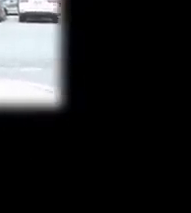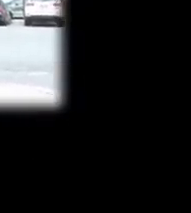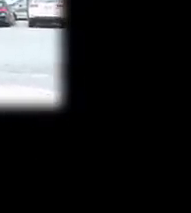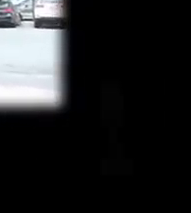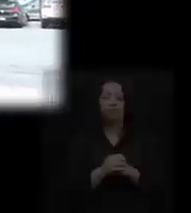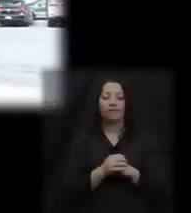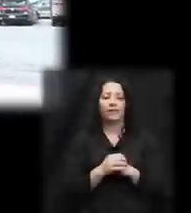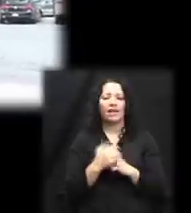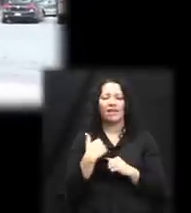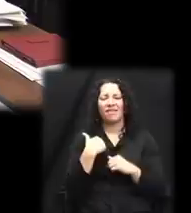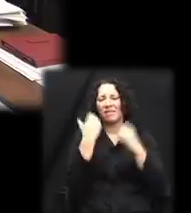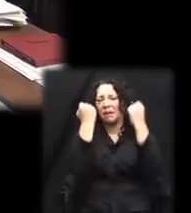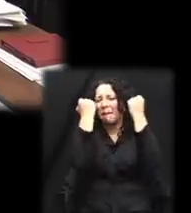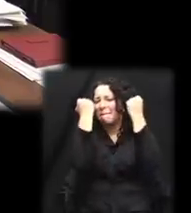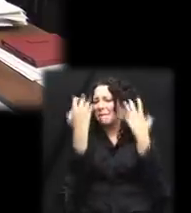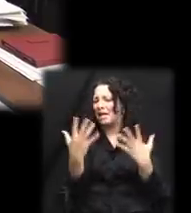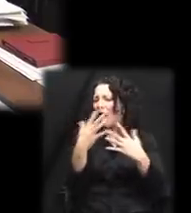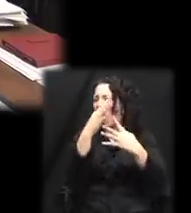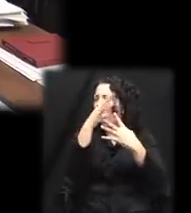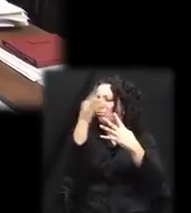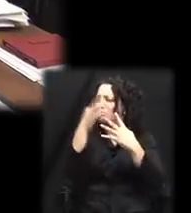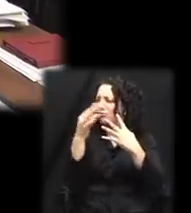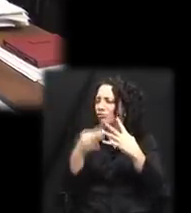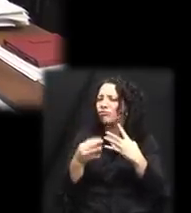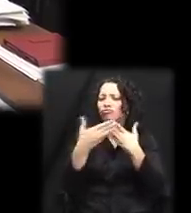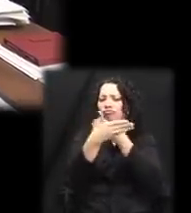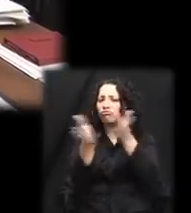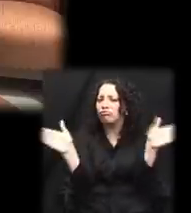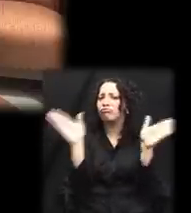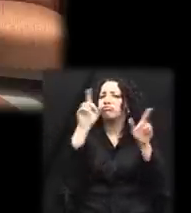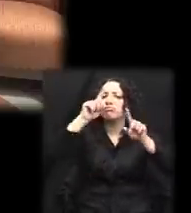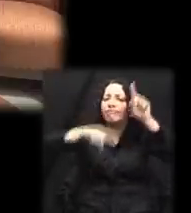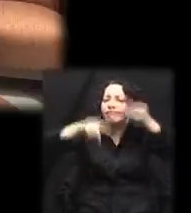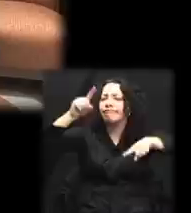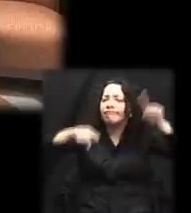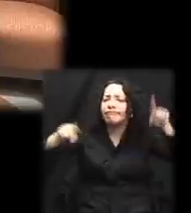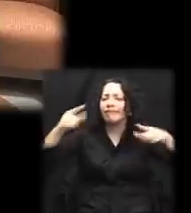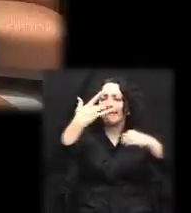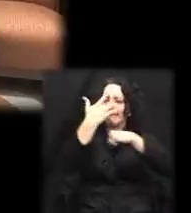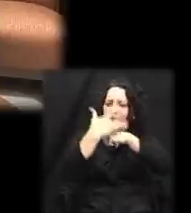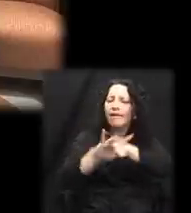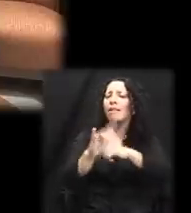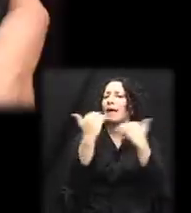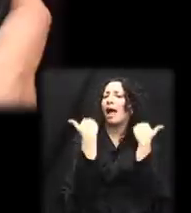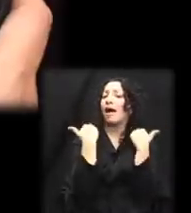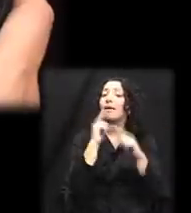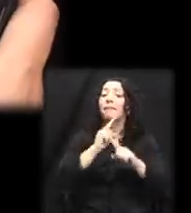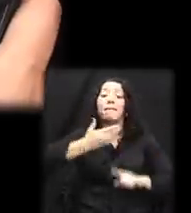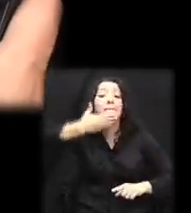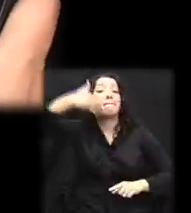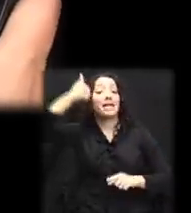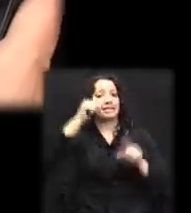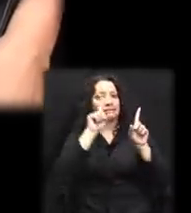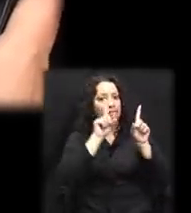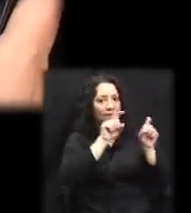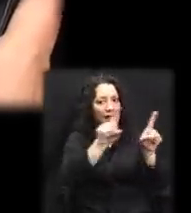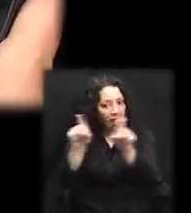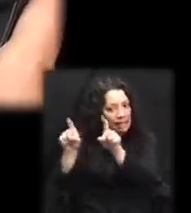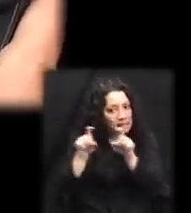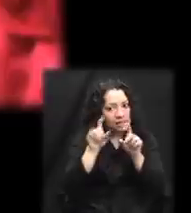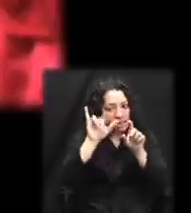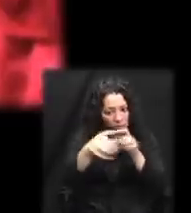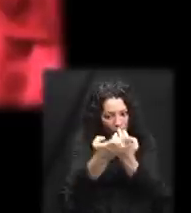There are so many options. There's a wide variety available. It's best to test a variety of equipment and have a